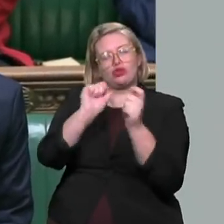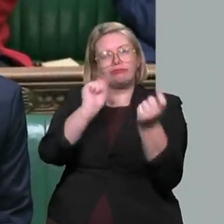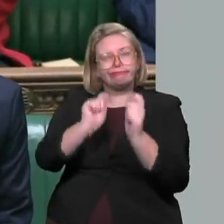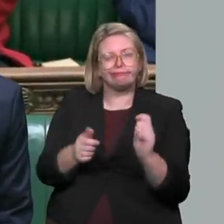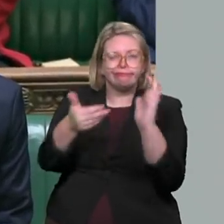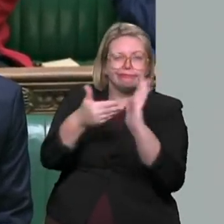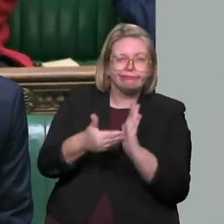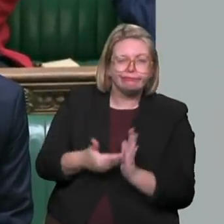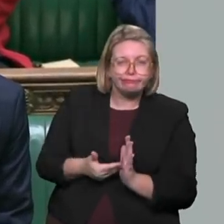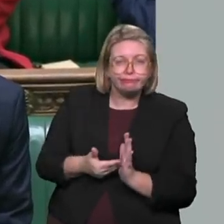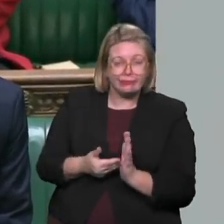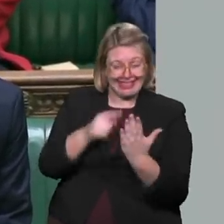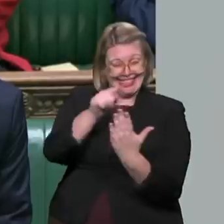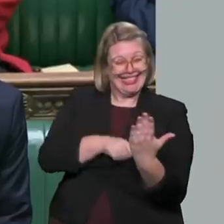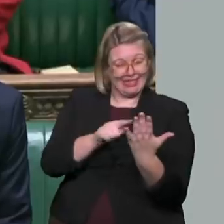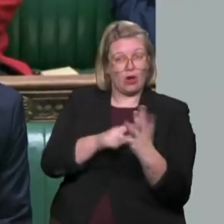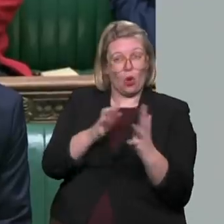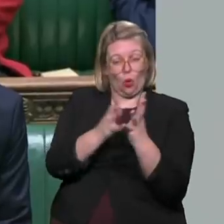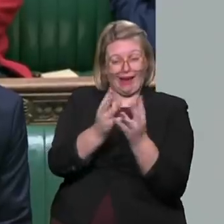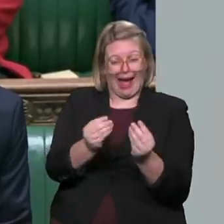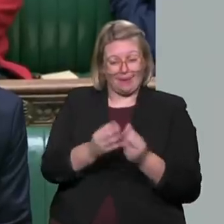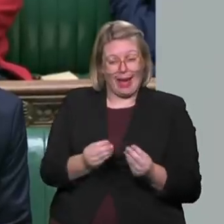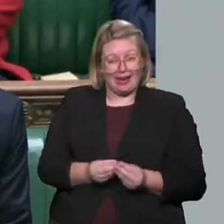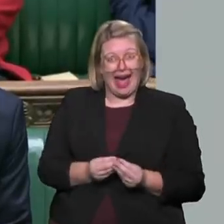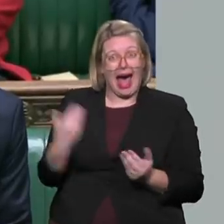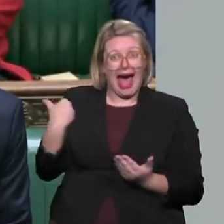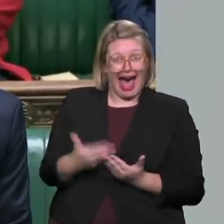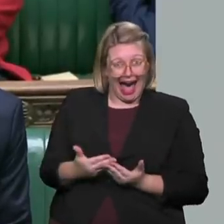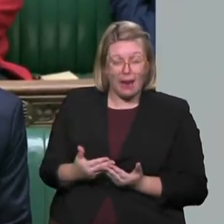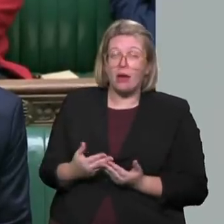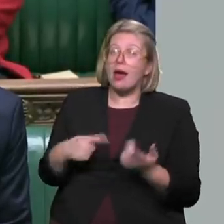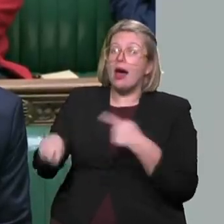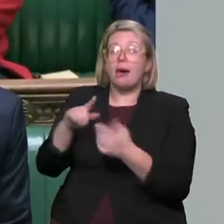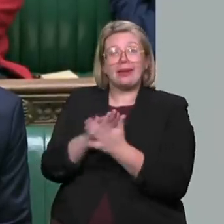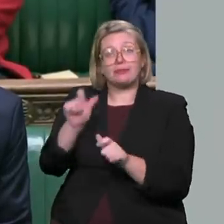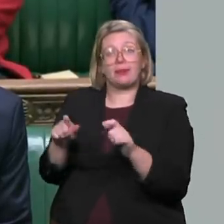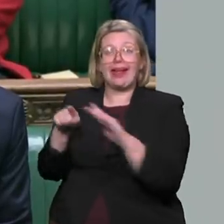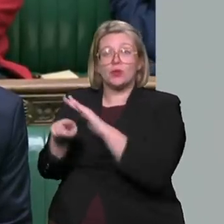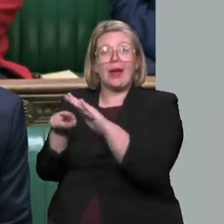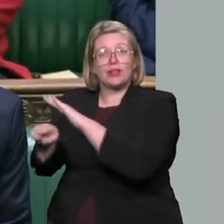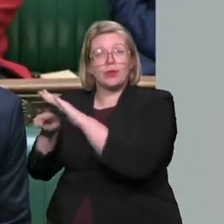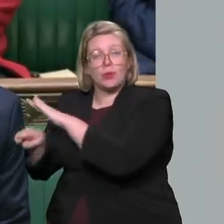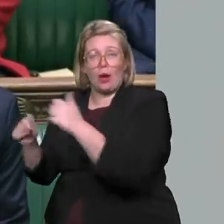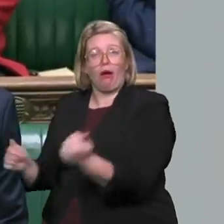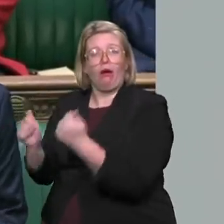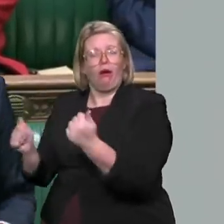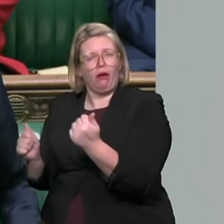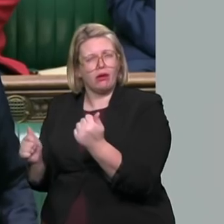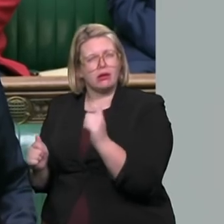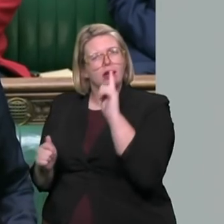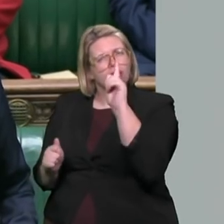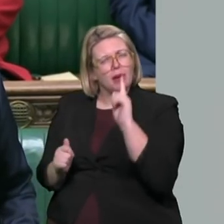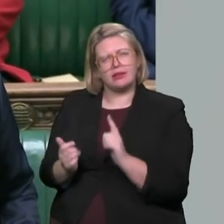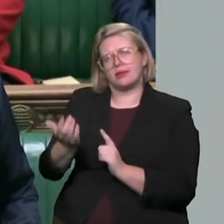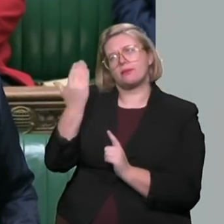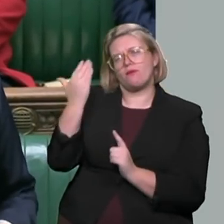extremists have been able to exploit and are continuing to exploit. Yet Sir Mark Rowley, formerly head of